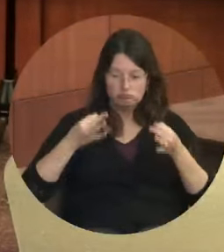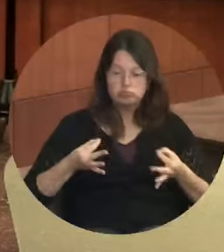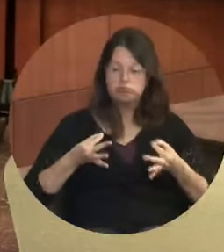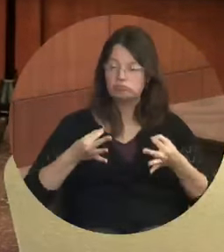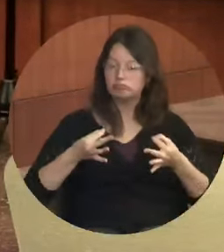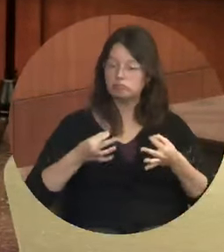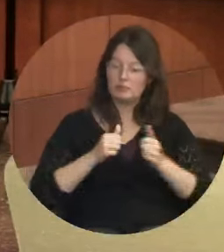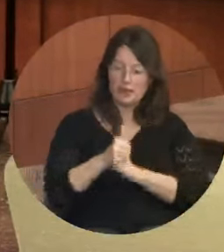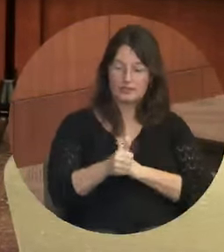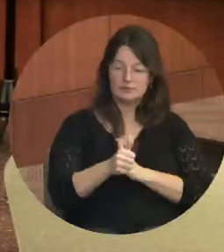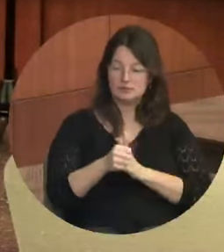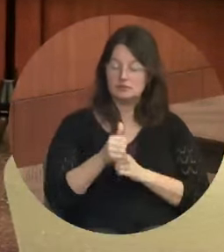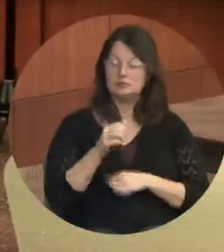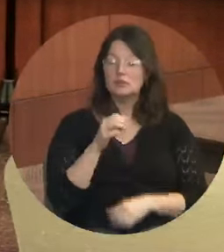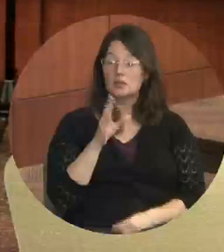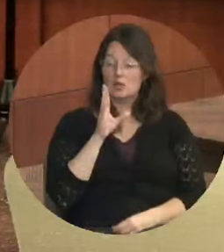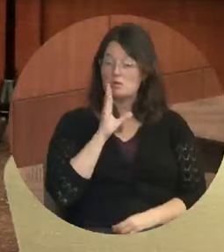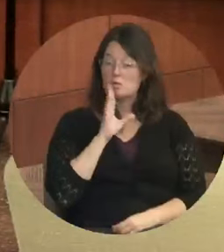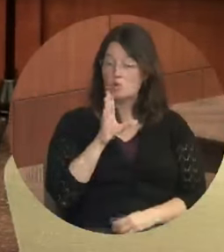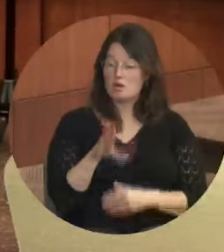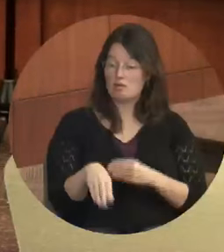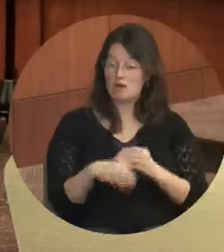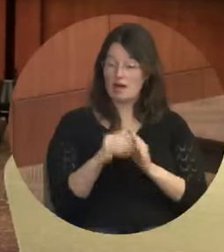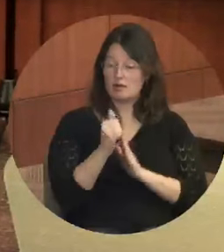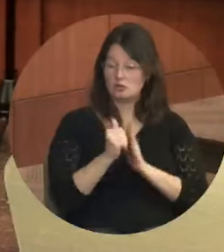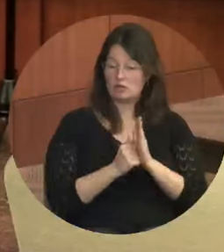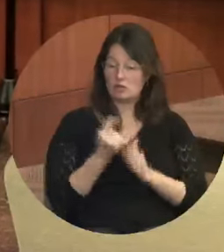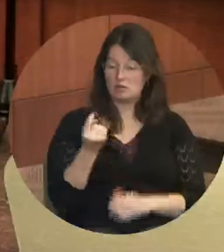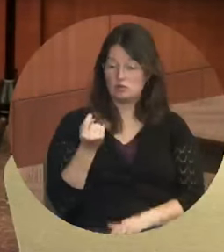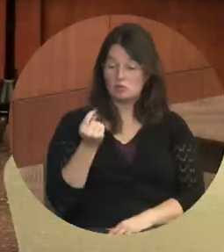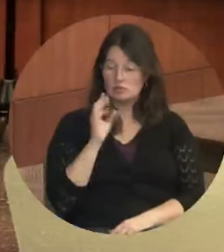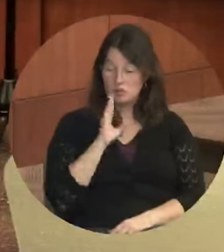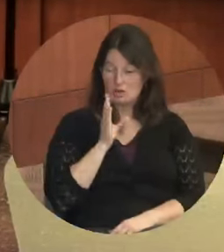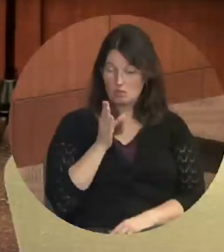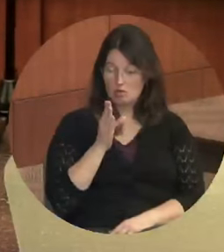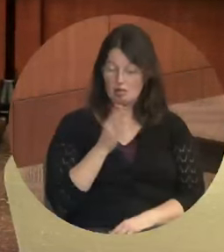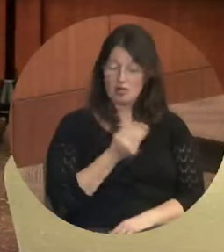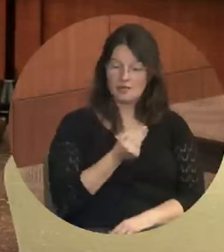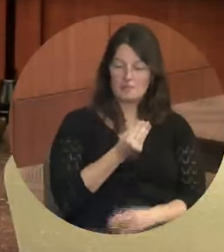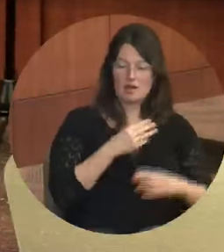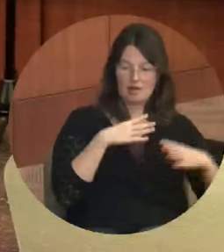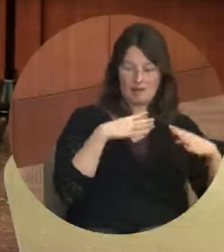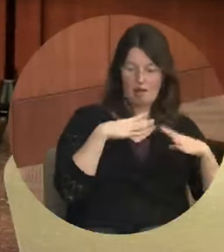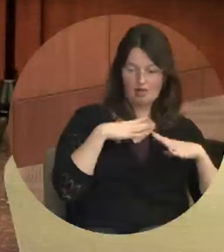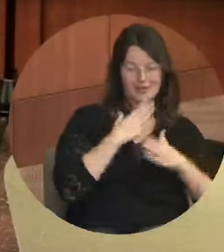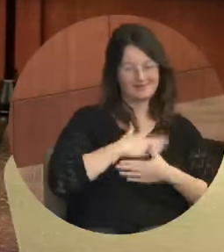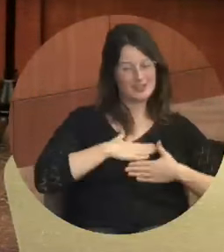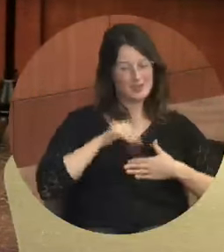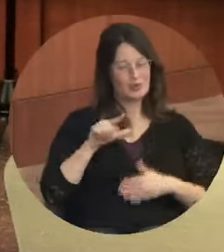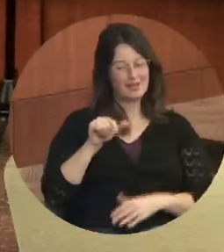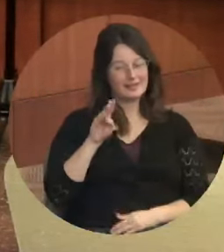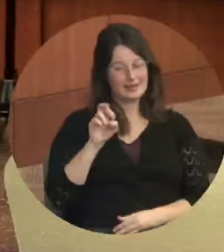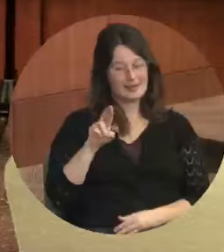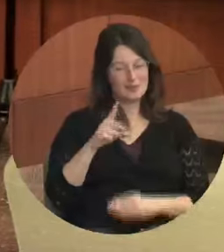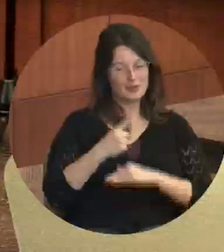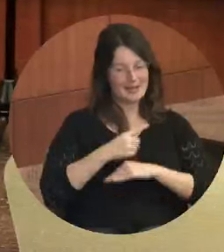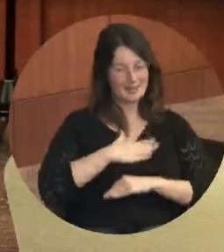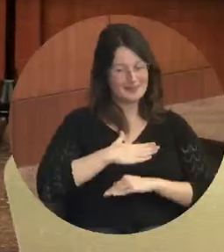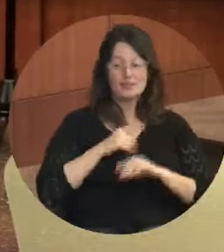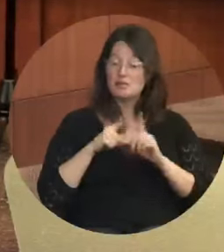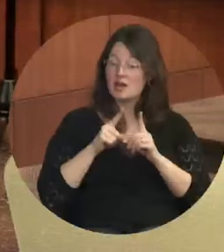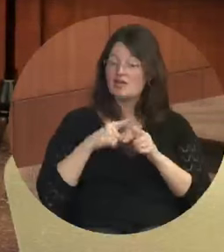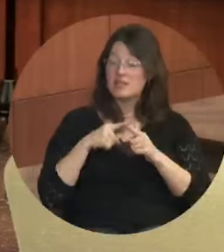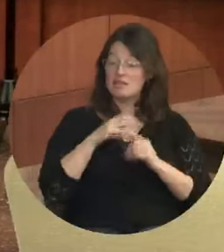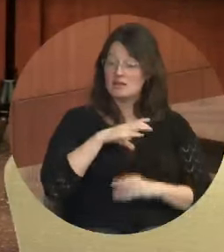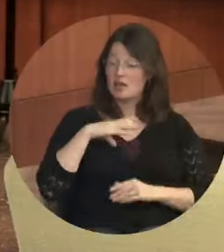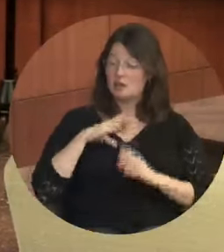on the agenda on Tuesday. Monday's a holiday. Everyone enjoy Labor Day please. But the council will meet